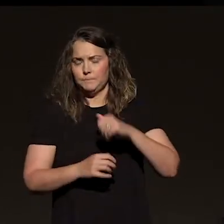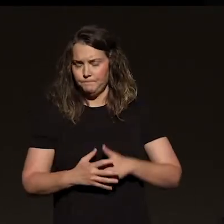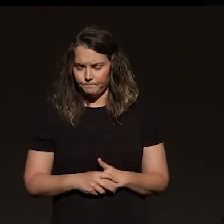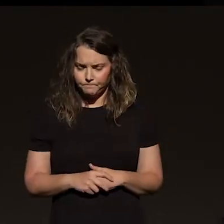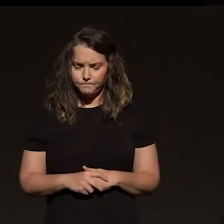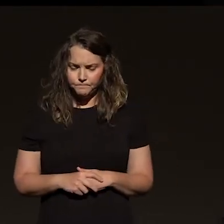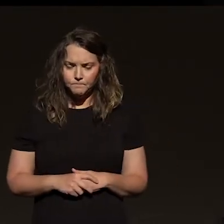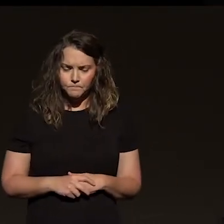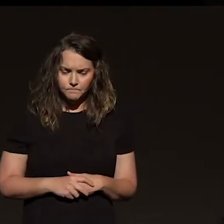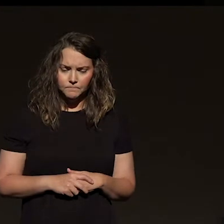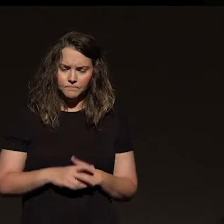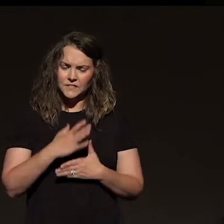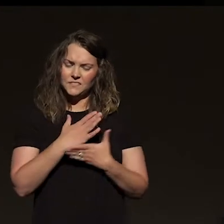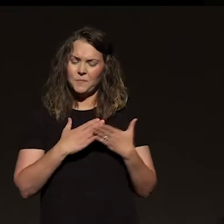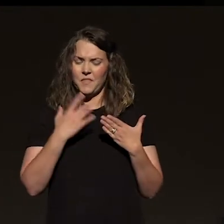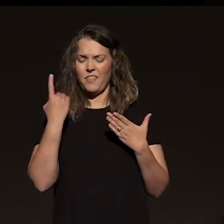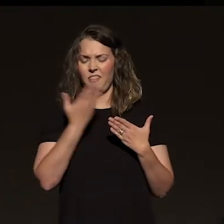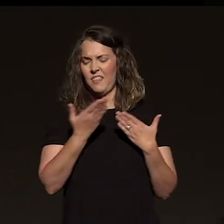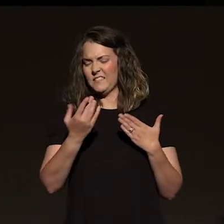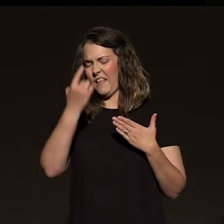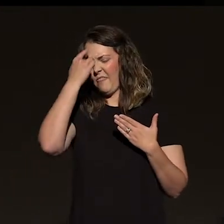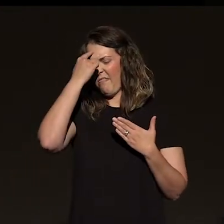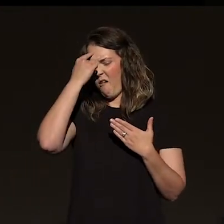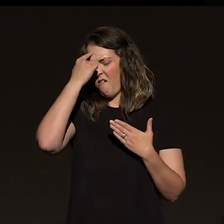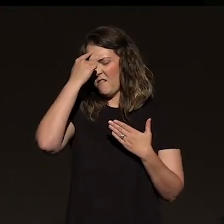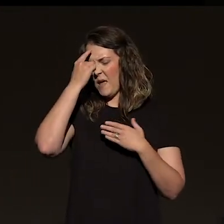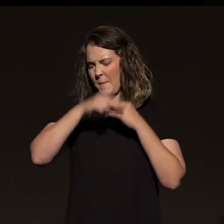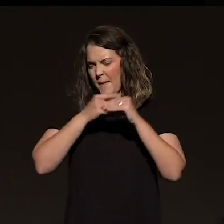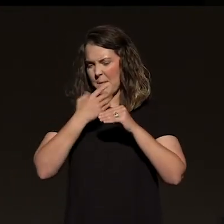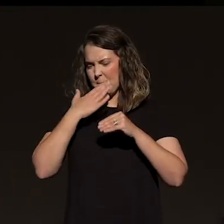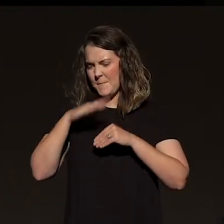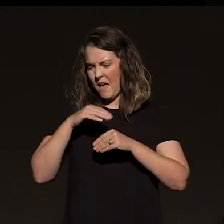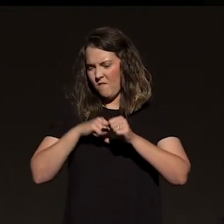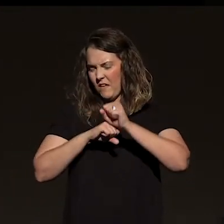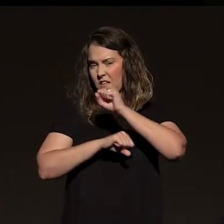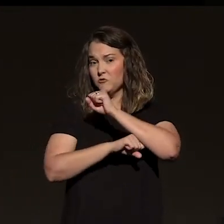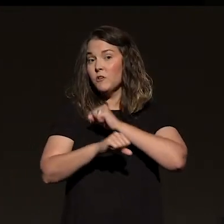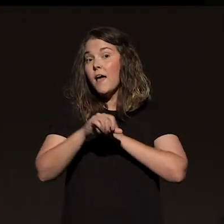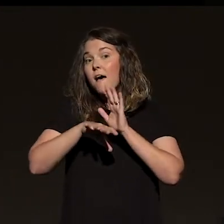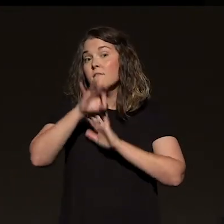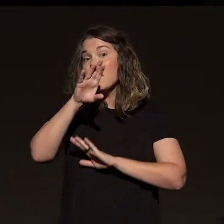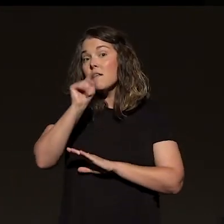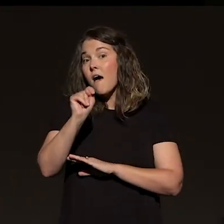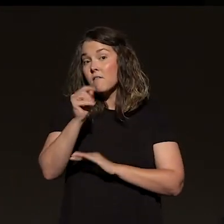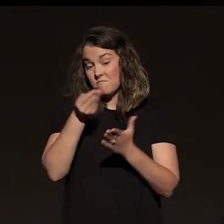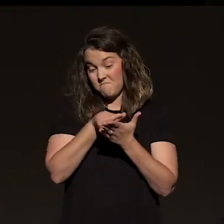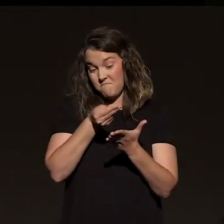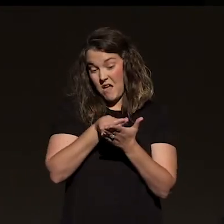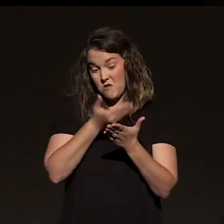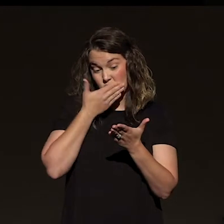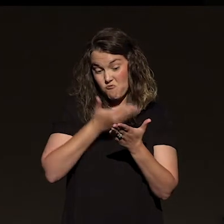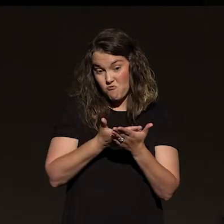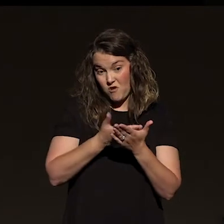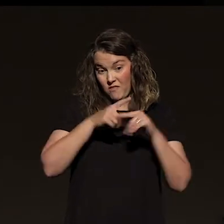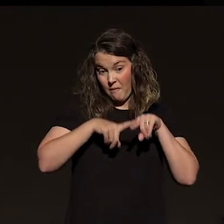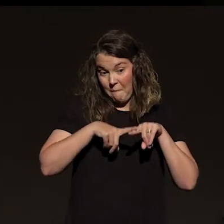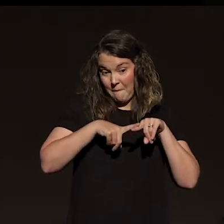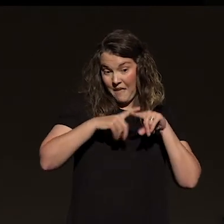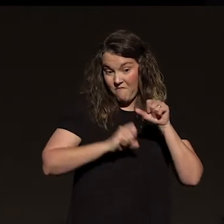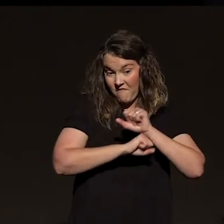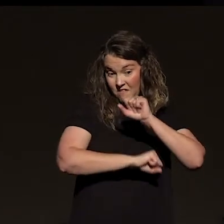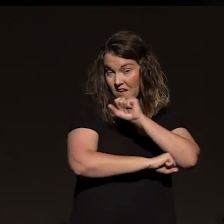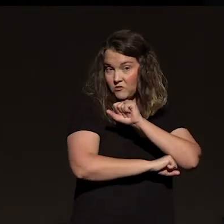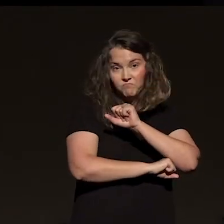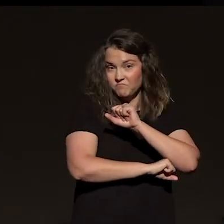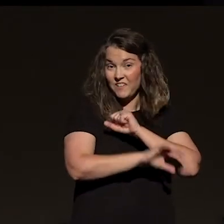And some of the revelation of bad foundations over the last few weeks. then I found out, you know what? Money's not a very good foundation, is it? I mean,